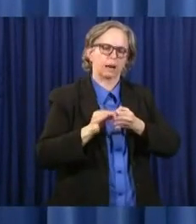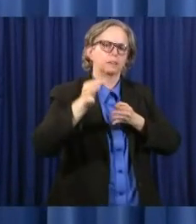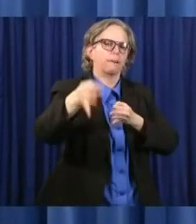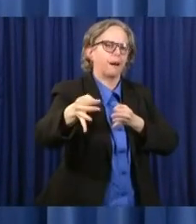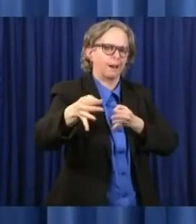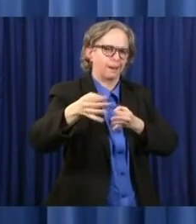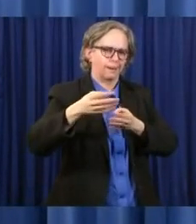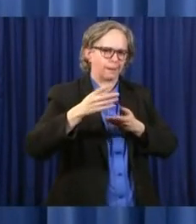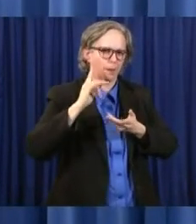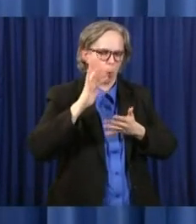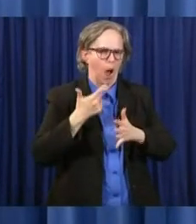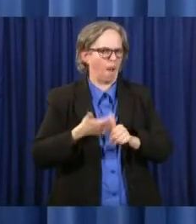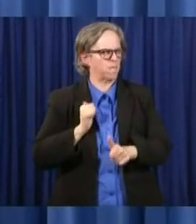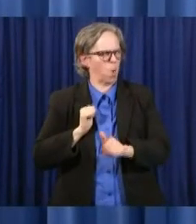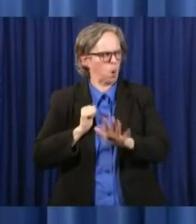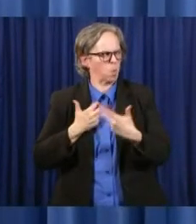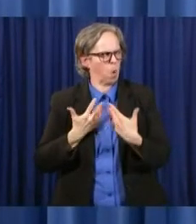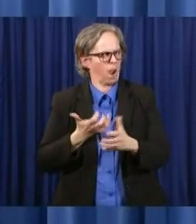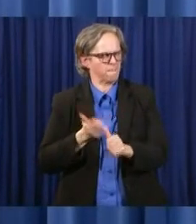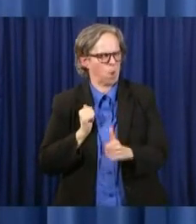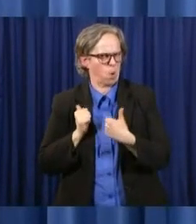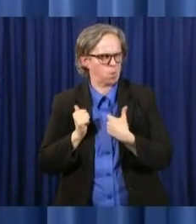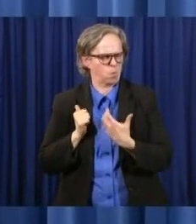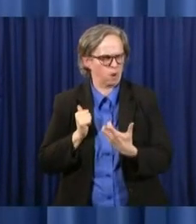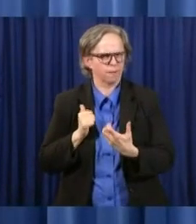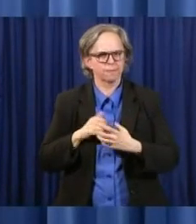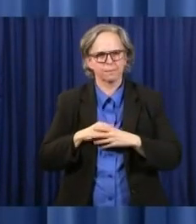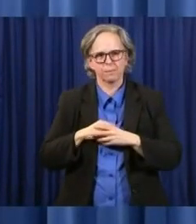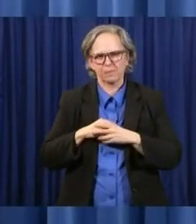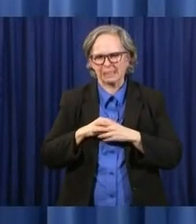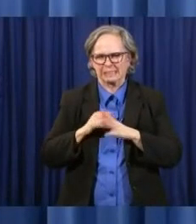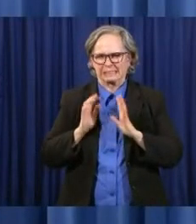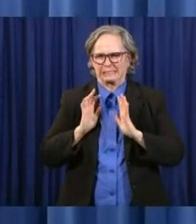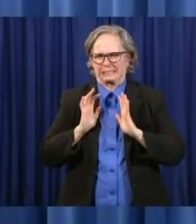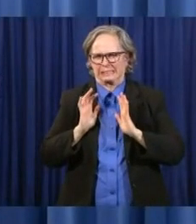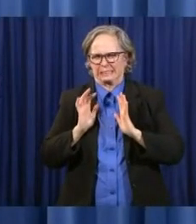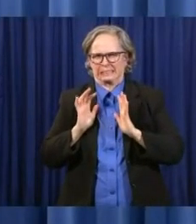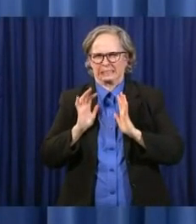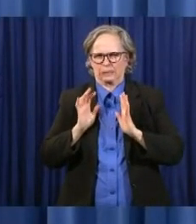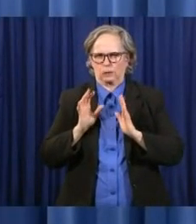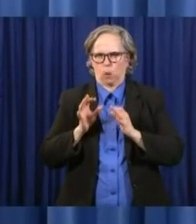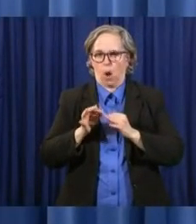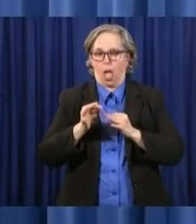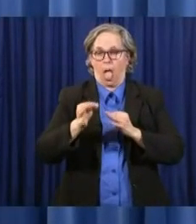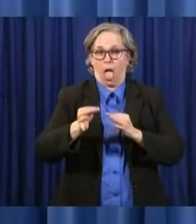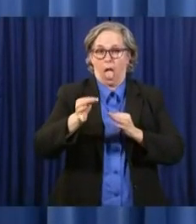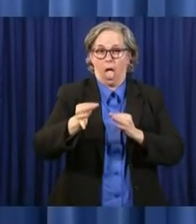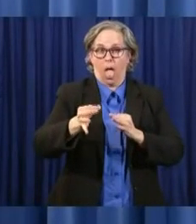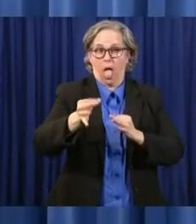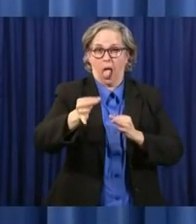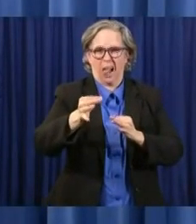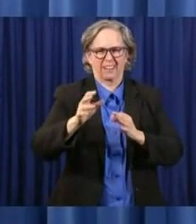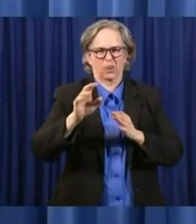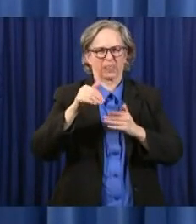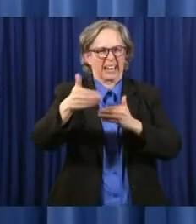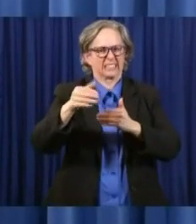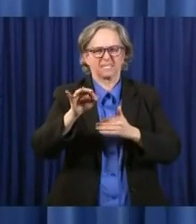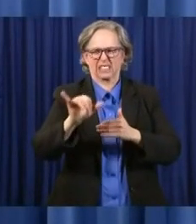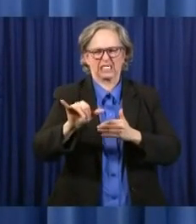-time deal that you can do. We tried to push those back and not draw that money down. And that's basically almost like a savings